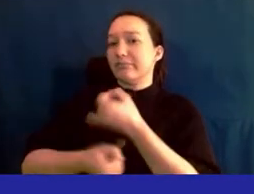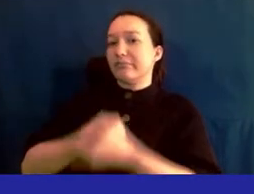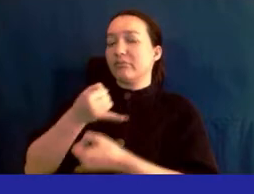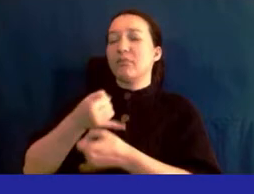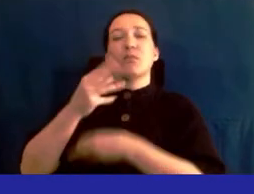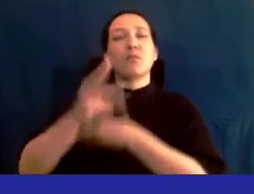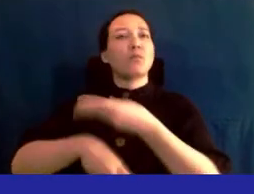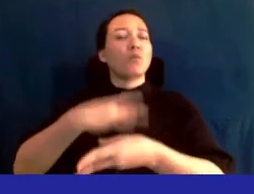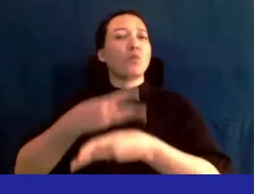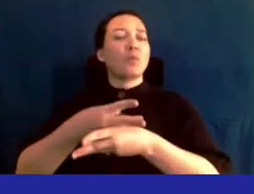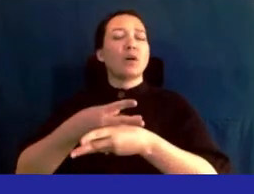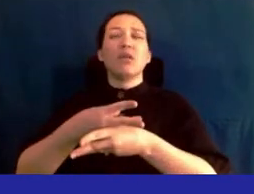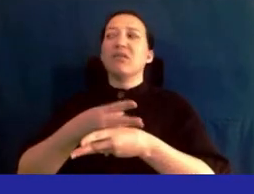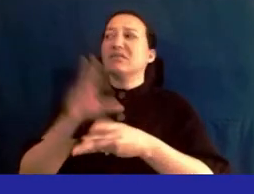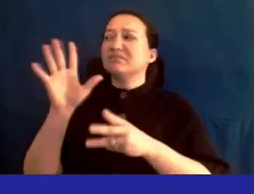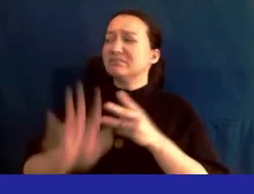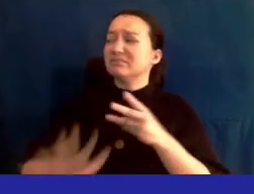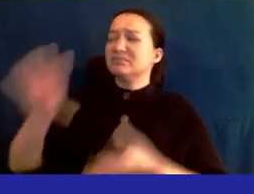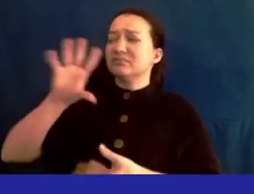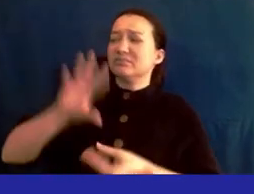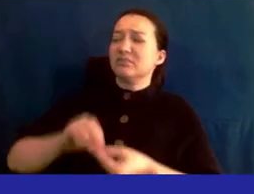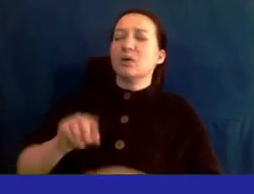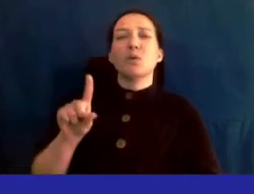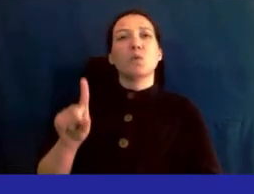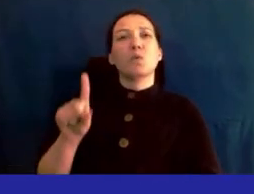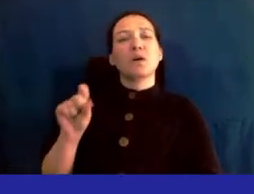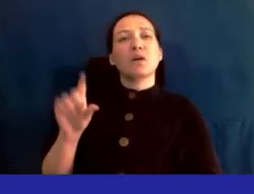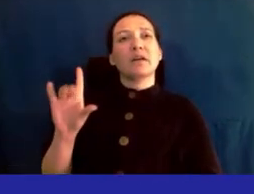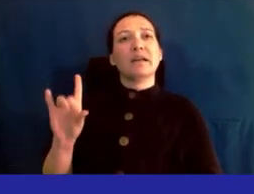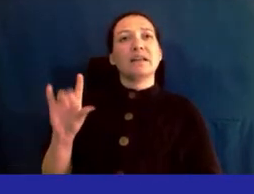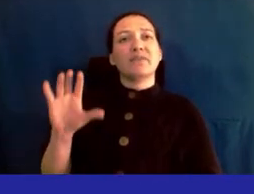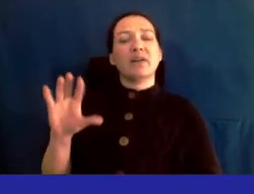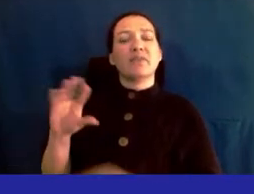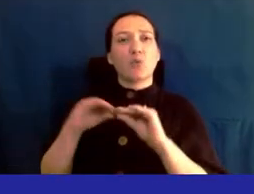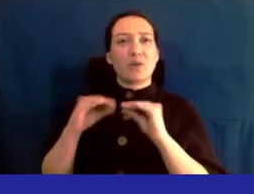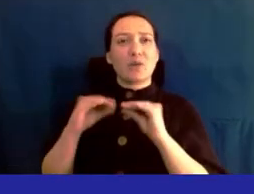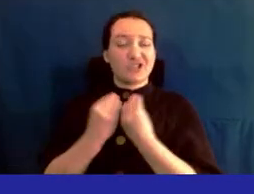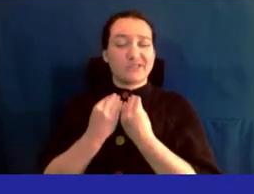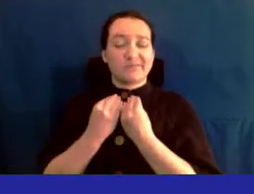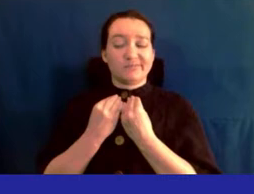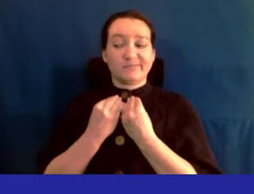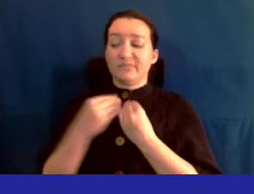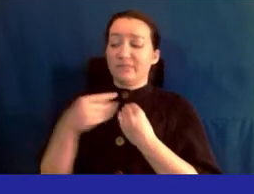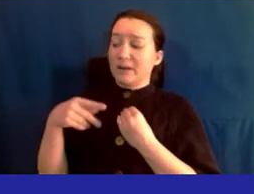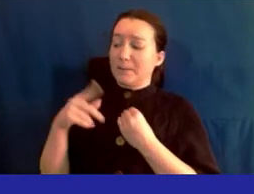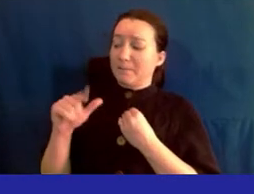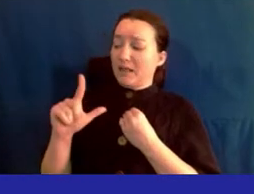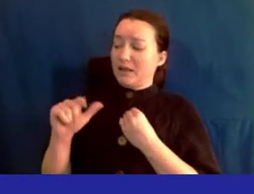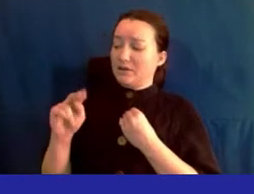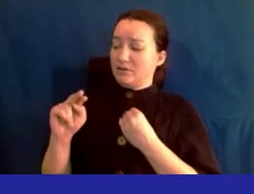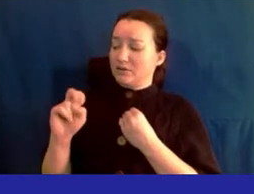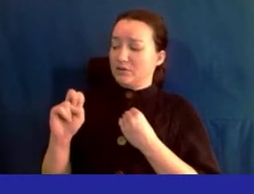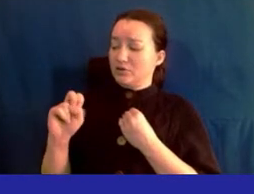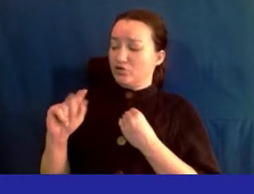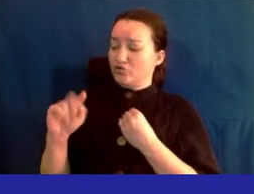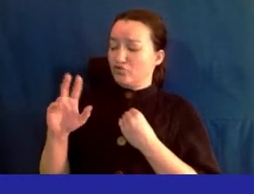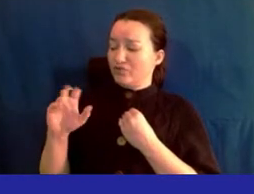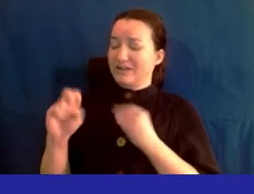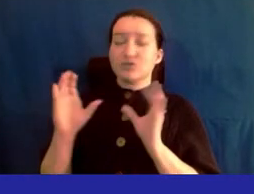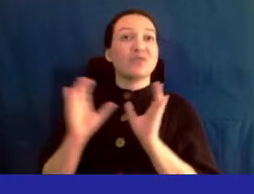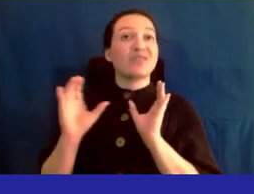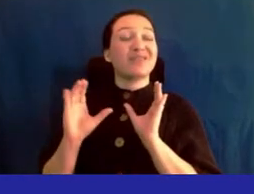where they are only 185 organizations that are playing tree certified and only 65